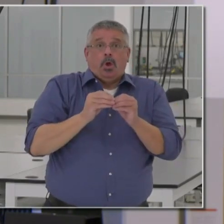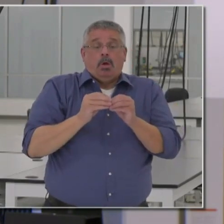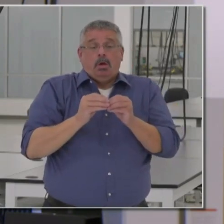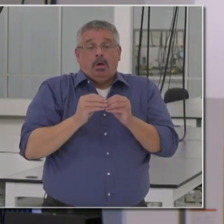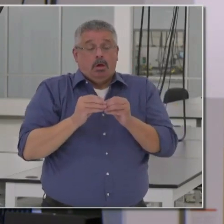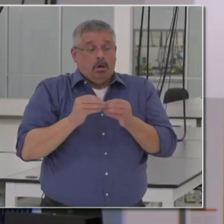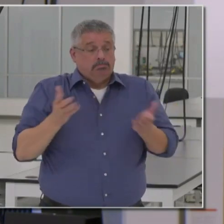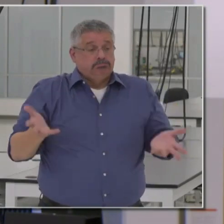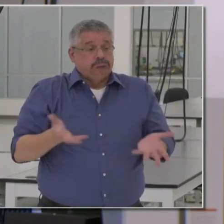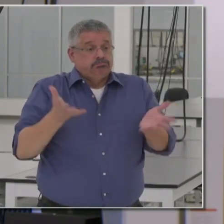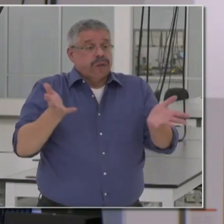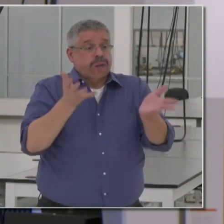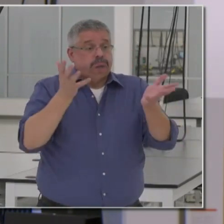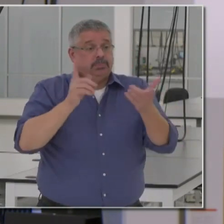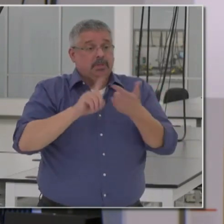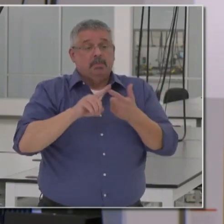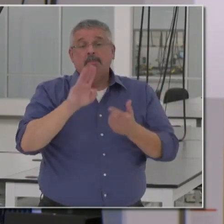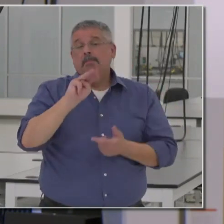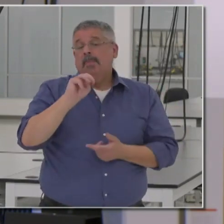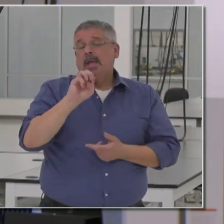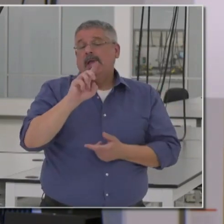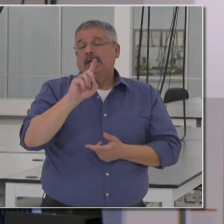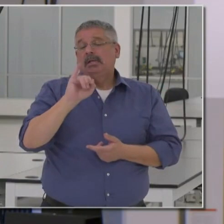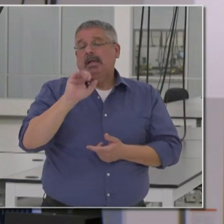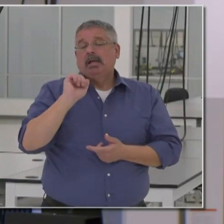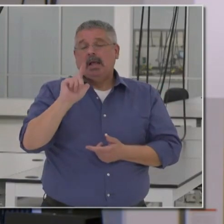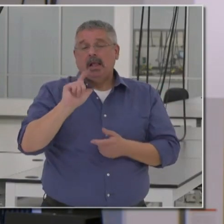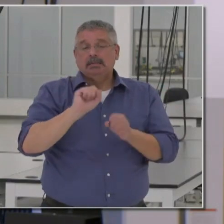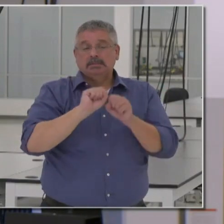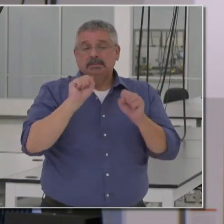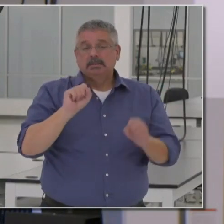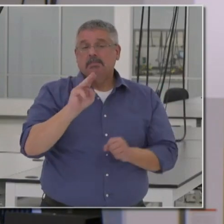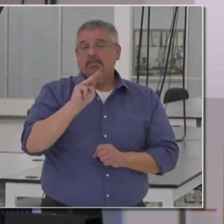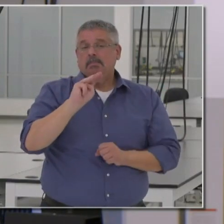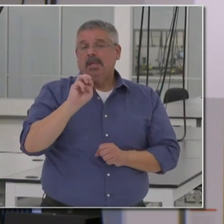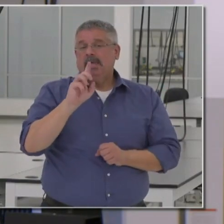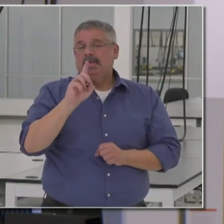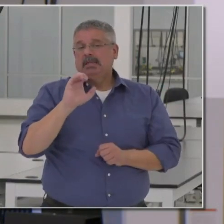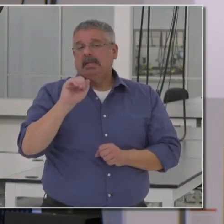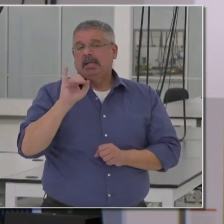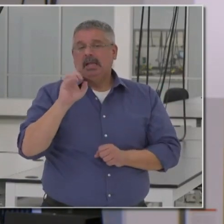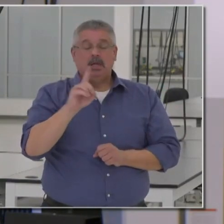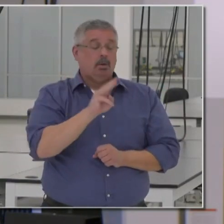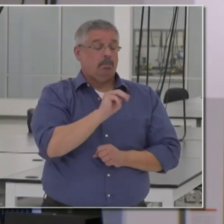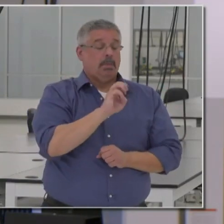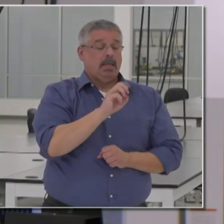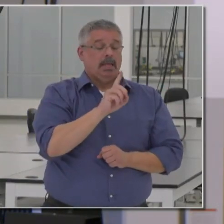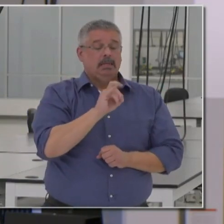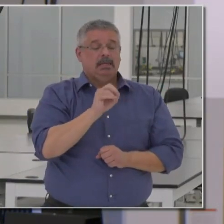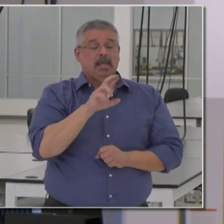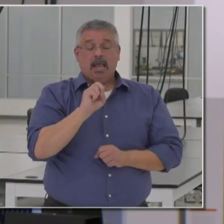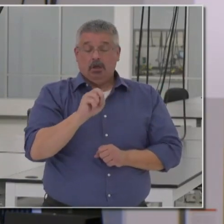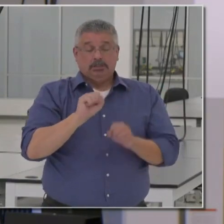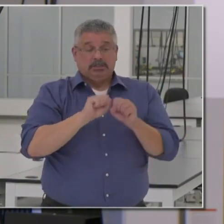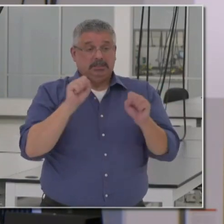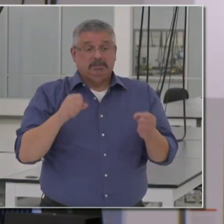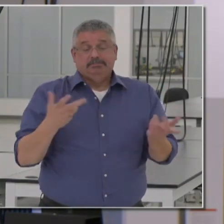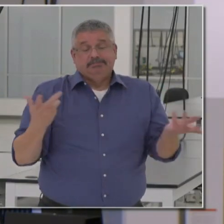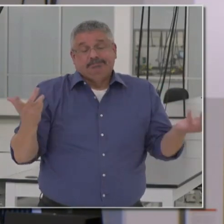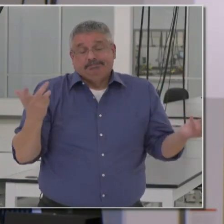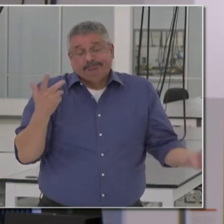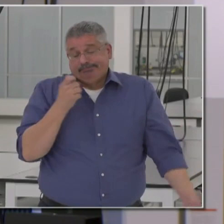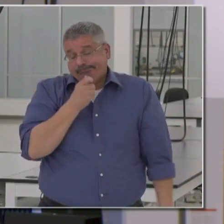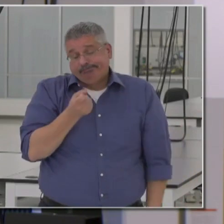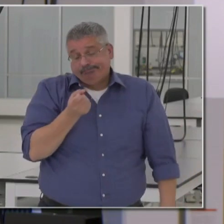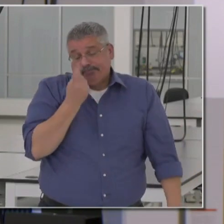in terms of our Medi-Cal system, Medicaid federally, or our Medicare system federally is beyond me.